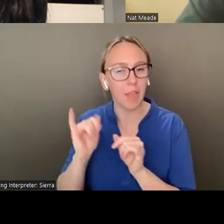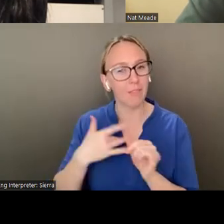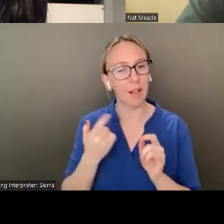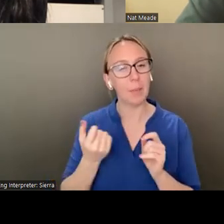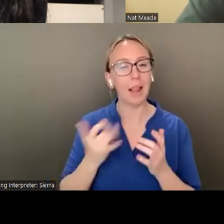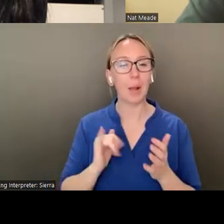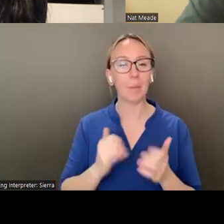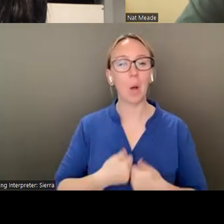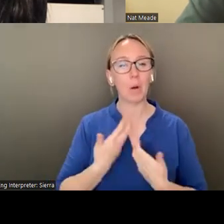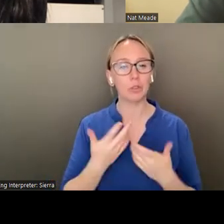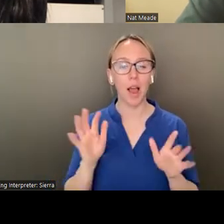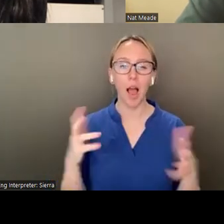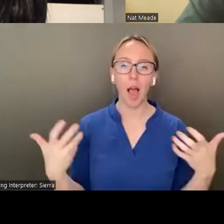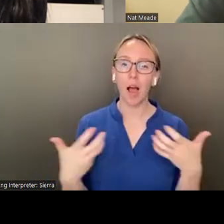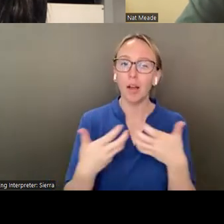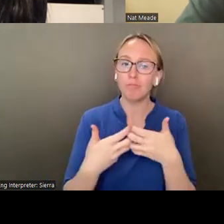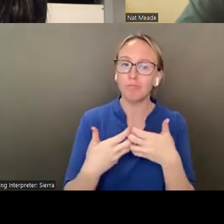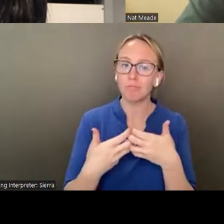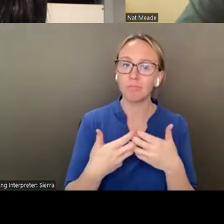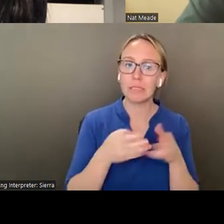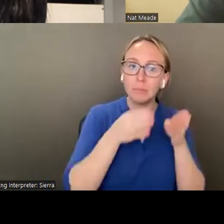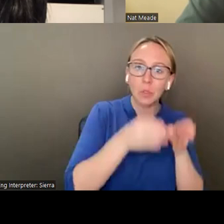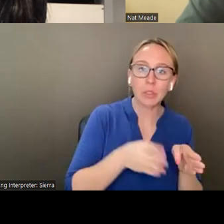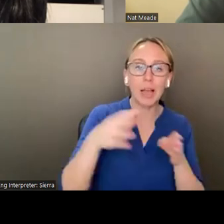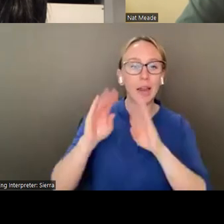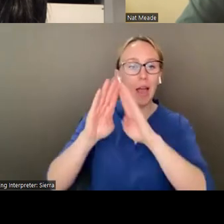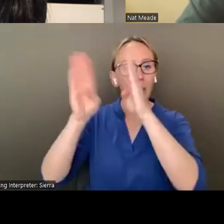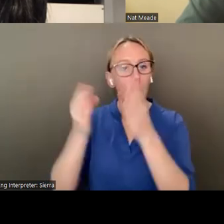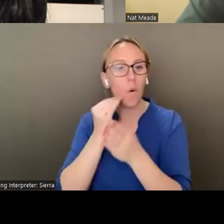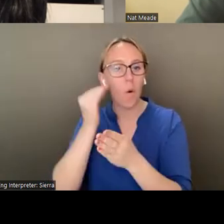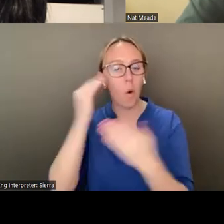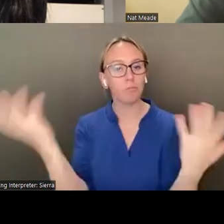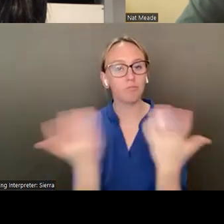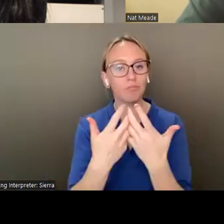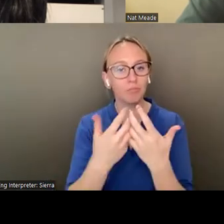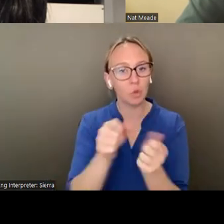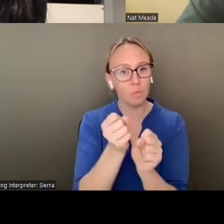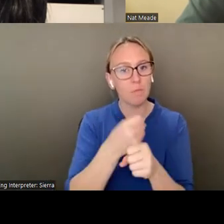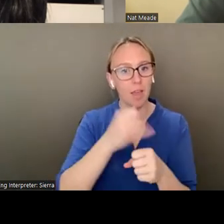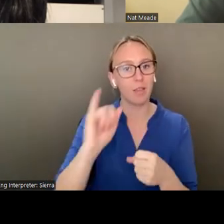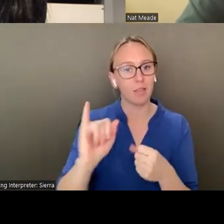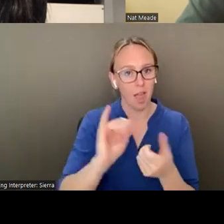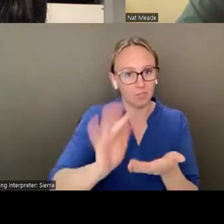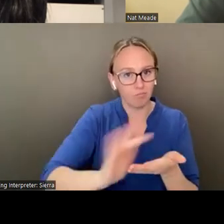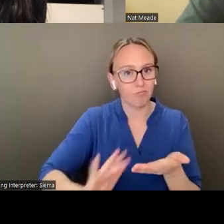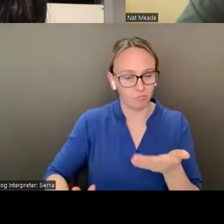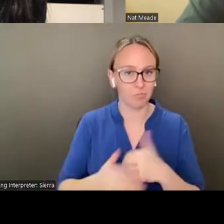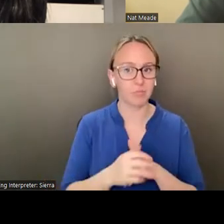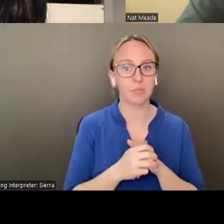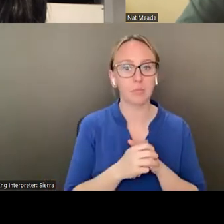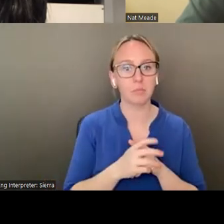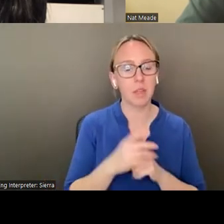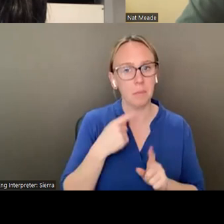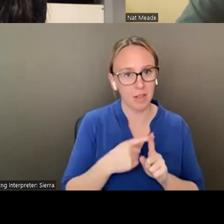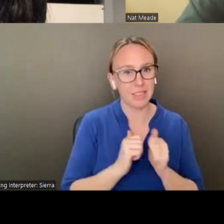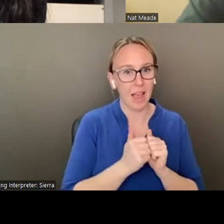a unique blend of the material. And, uh, I also think about how familiar he must've been with that